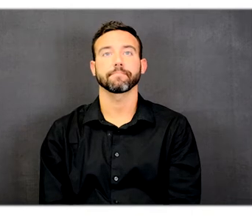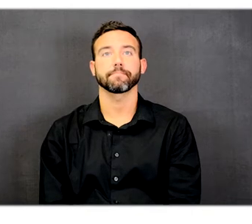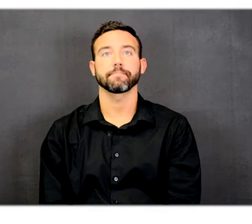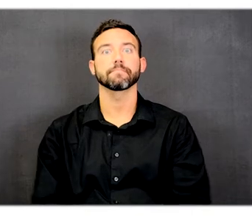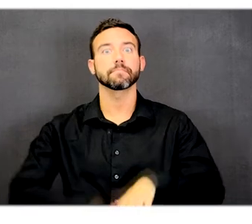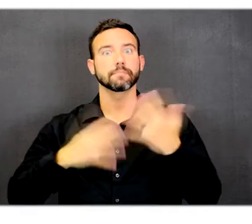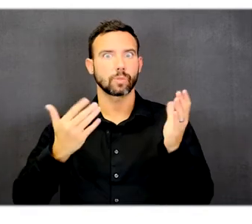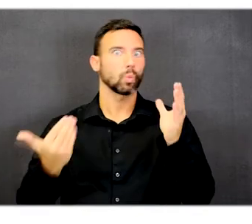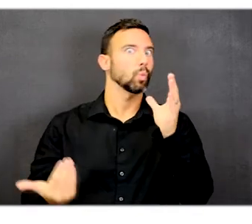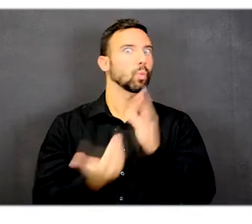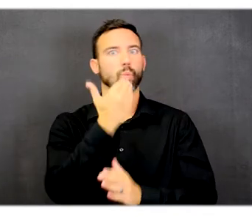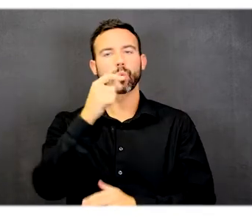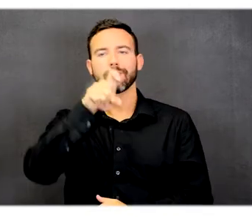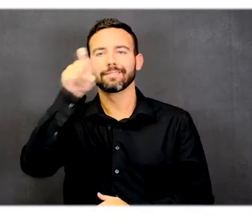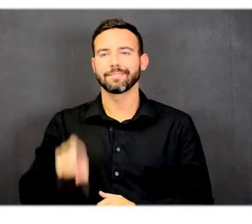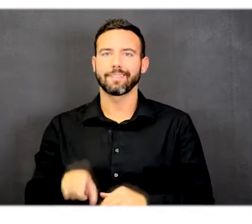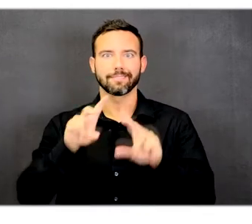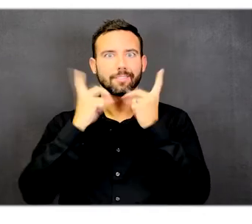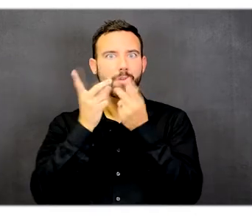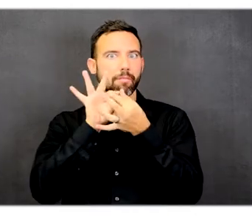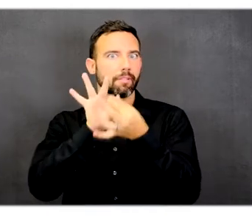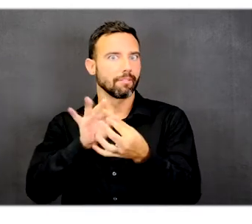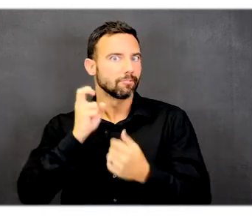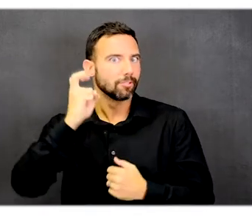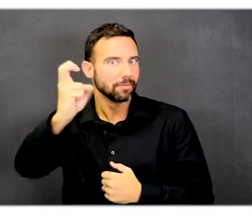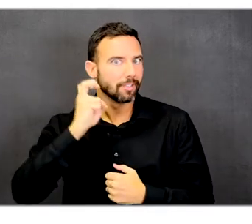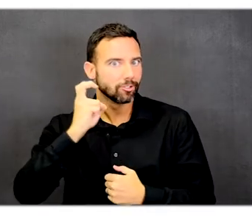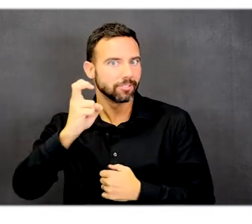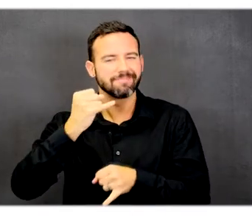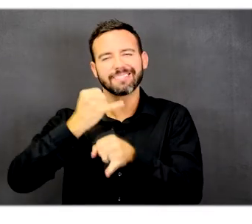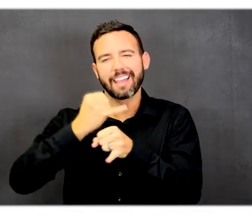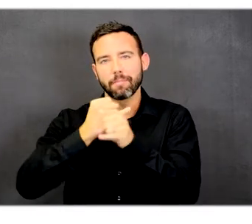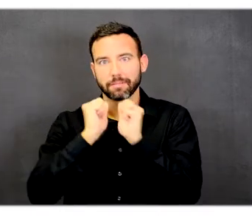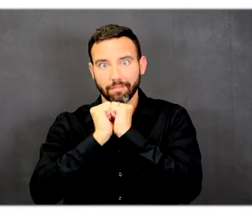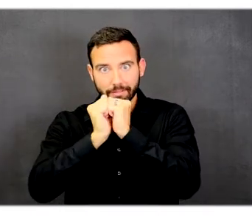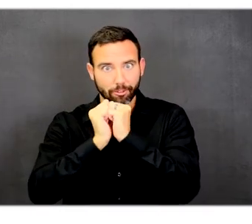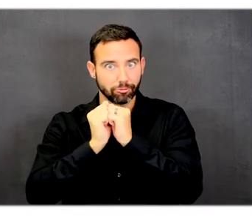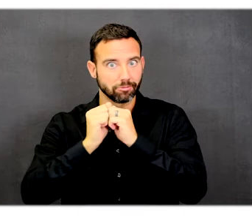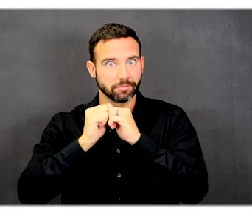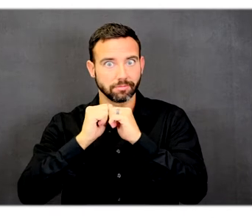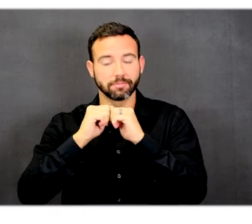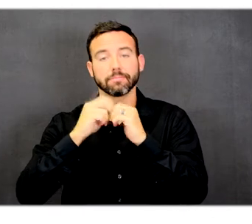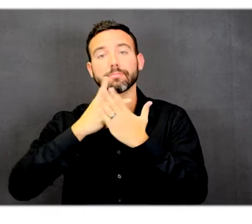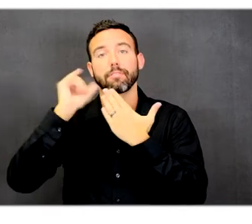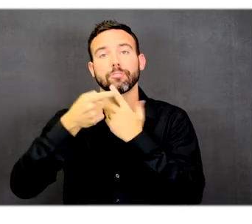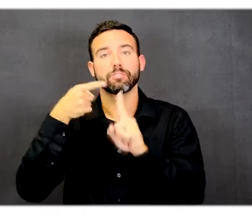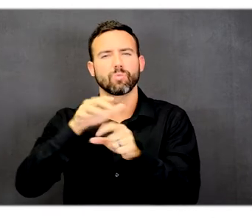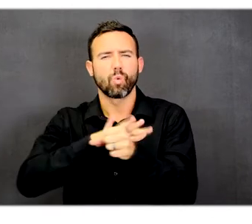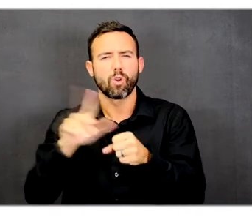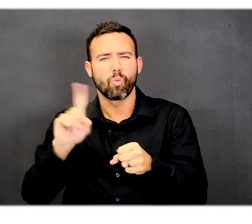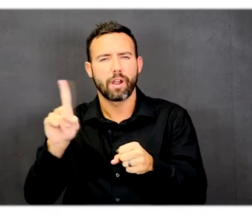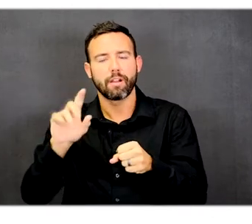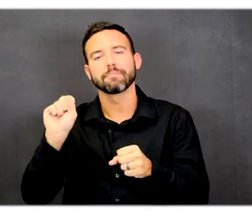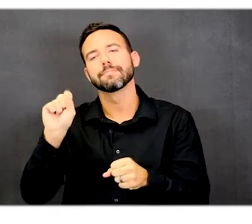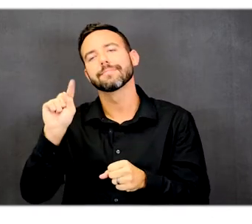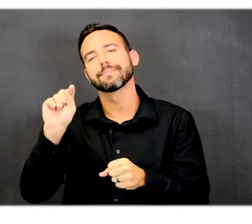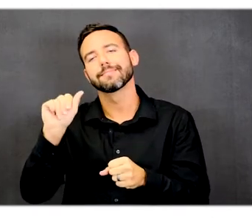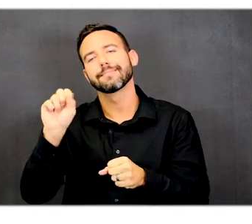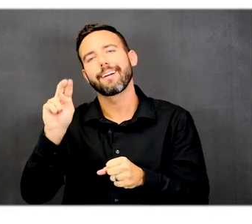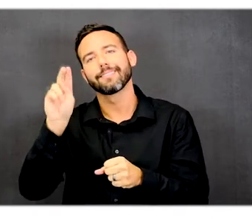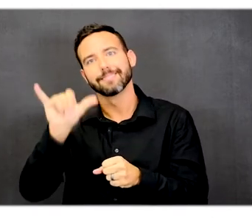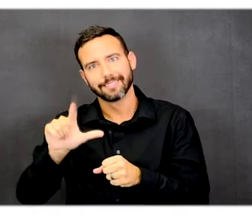The new Texas Department of Transportation Campus Consolidation Project is located on Stastny Lane.